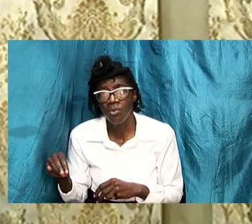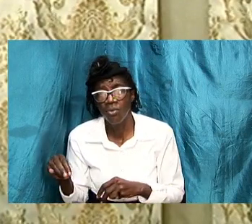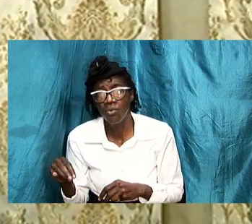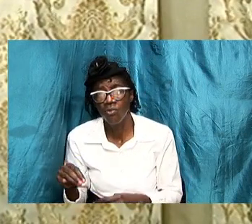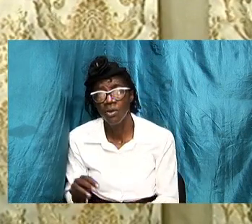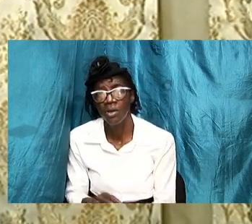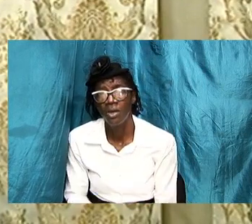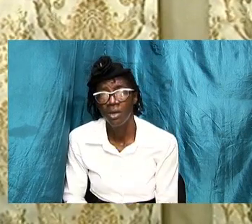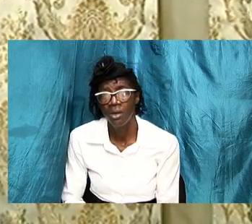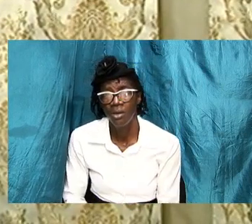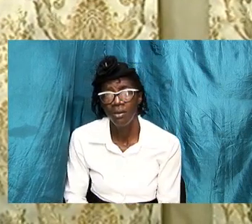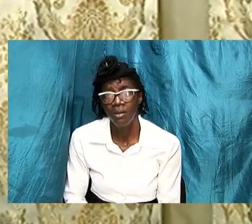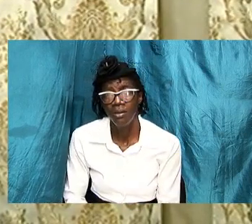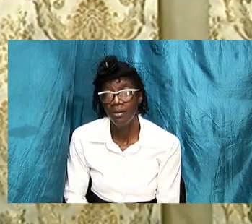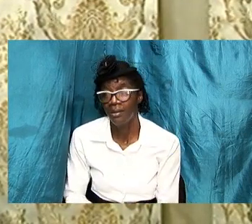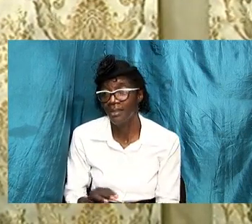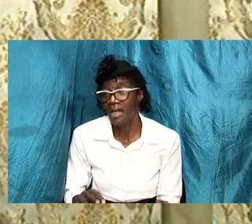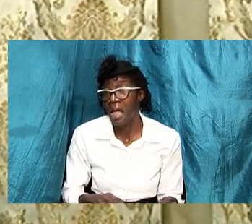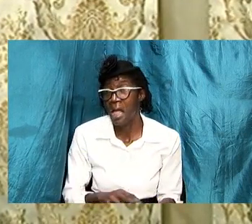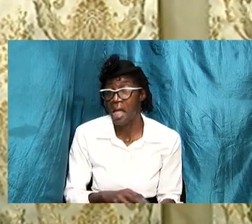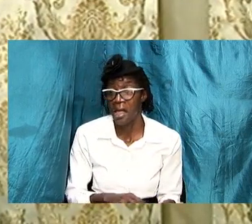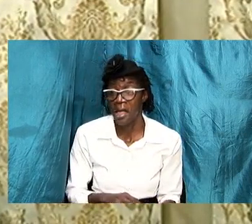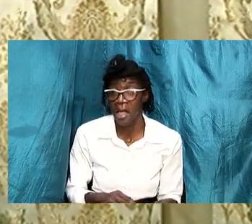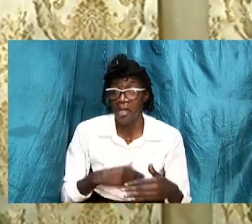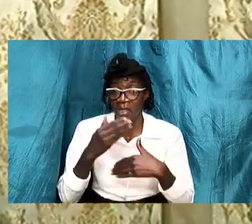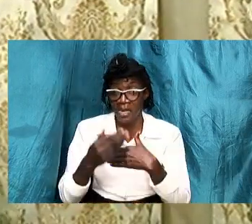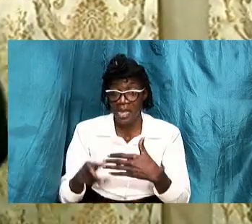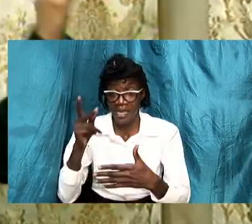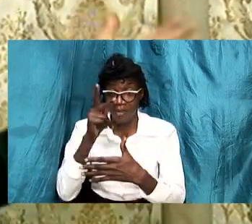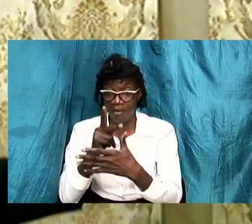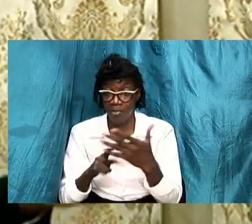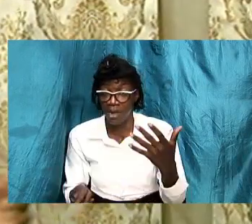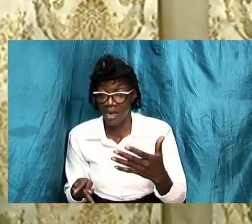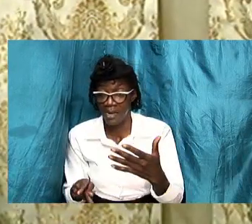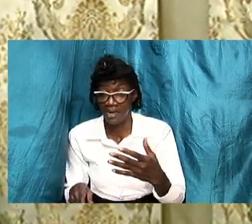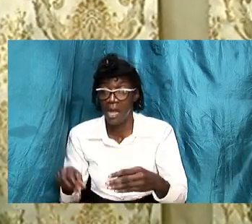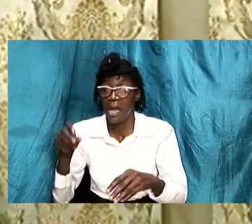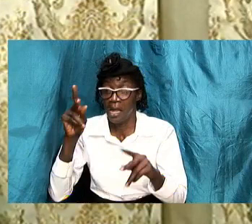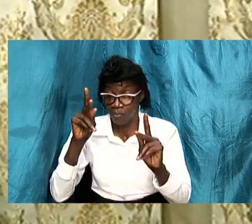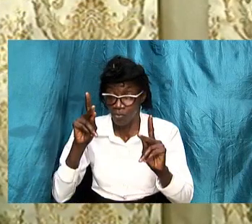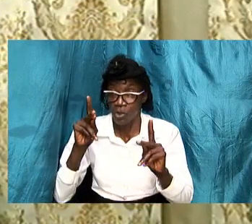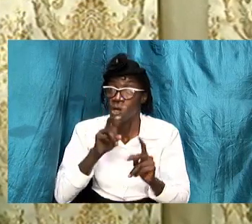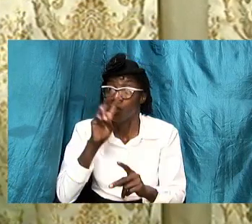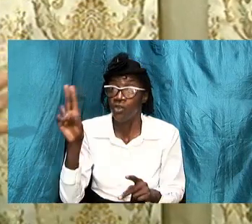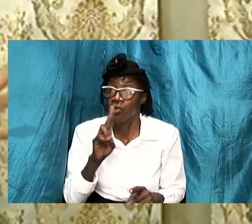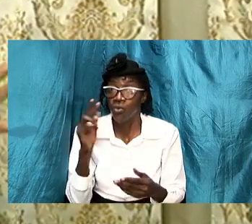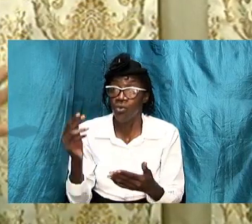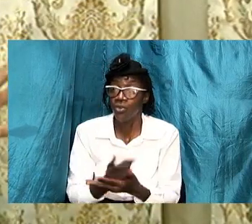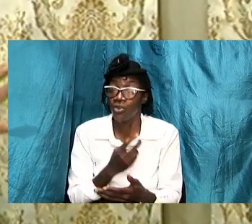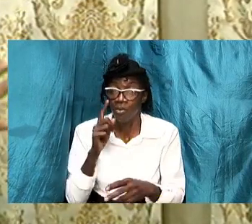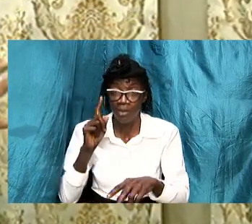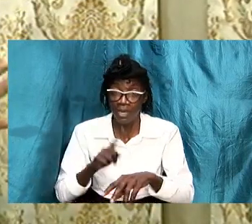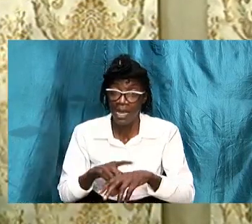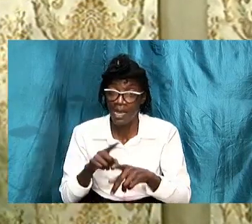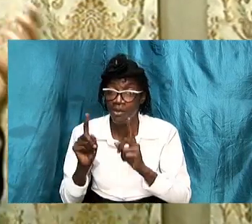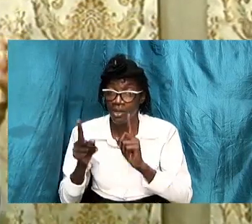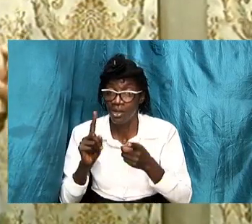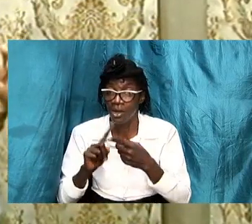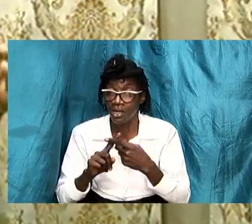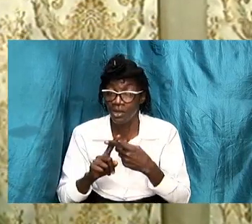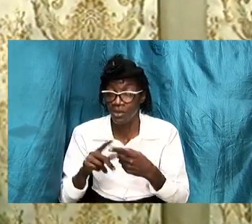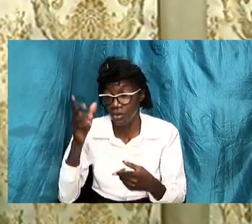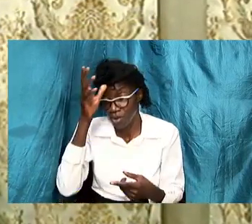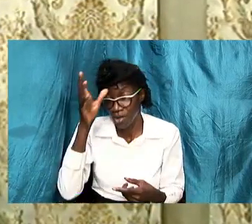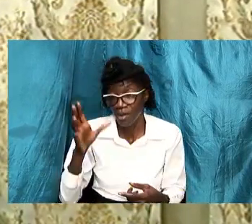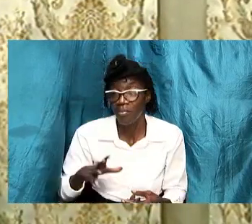to the next part of what i want to talk to us about so i spend some time before talking to the men and we're going come